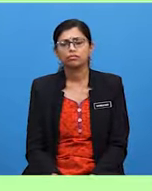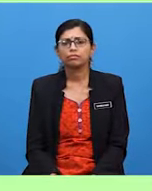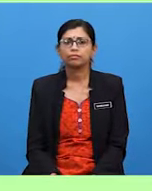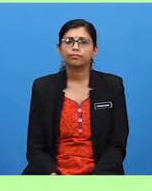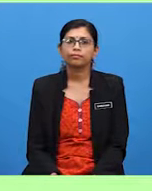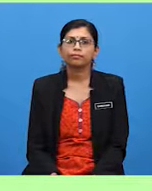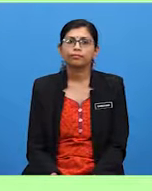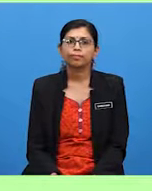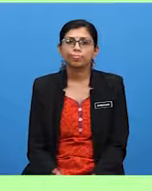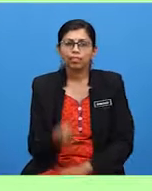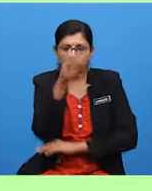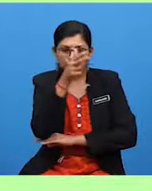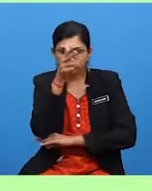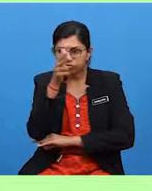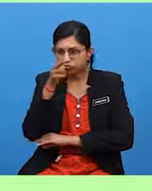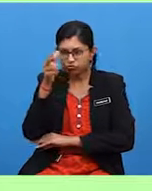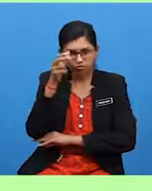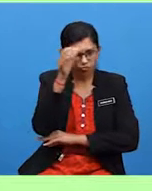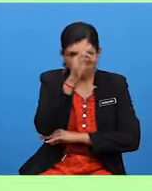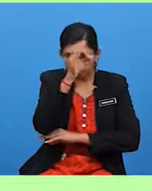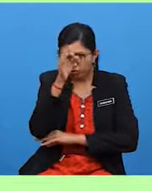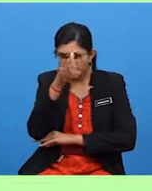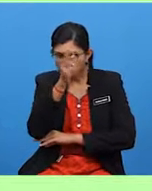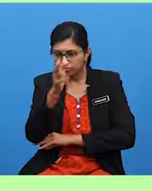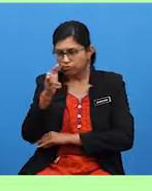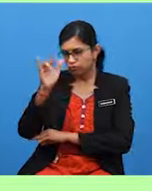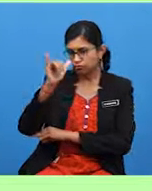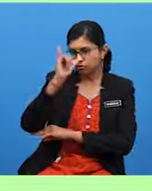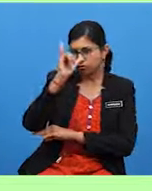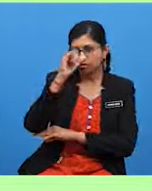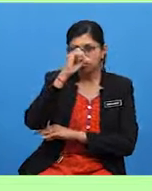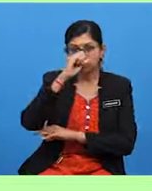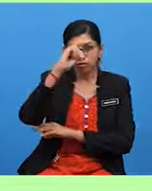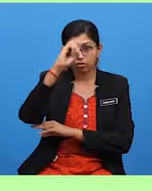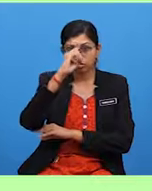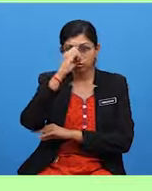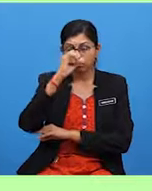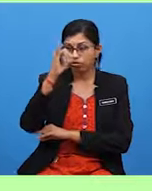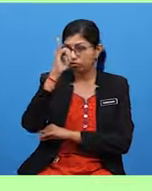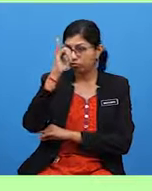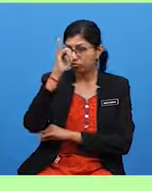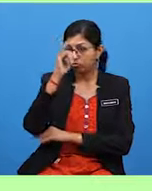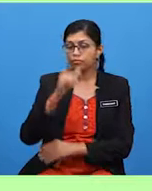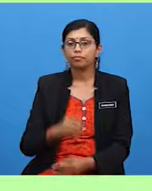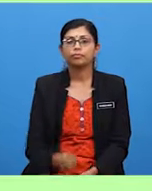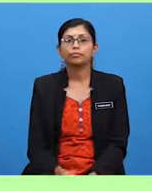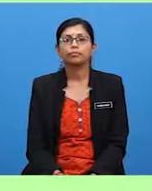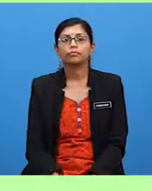People hunt the rhinoceros for its horn which is very valuable.